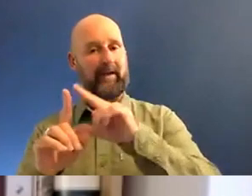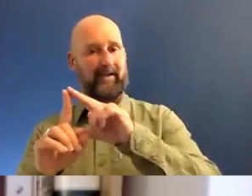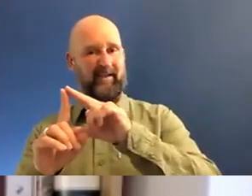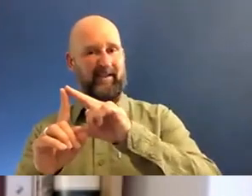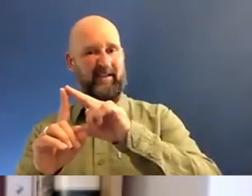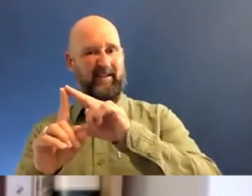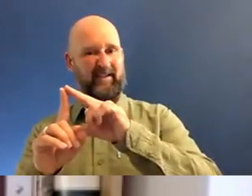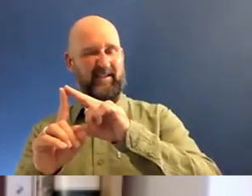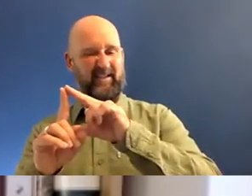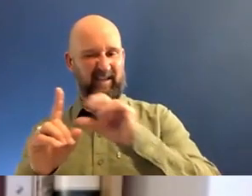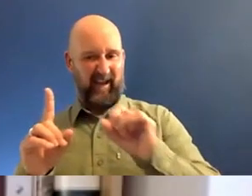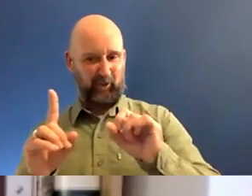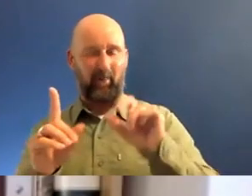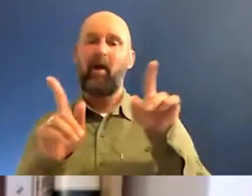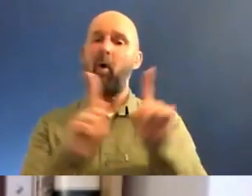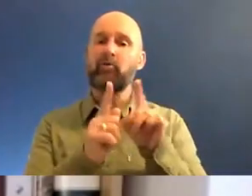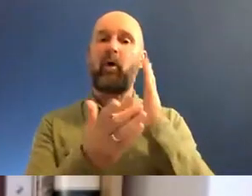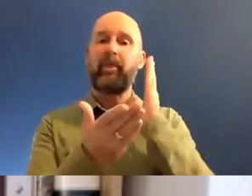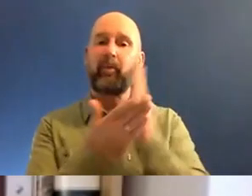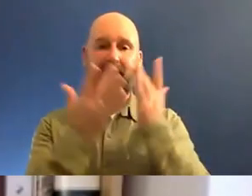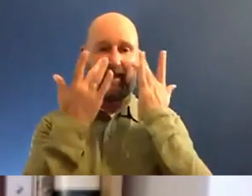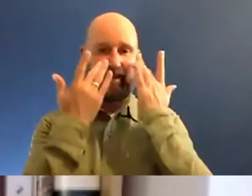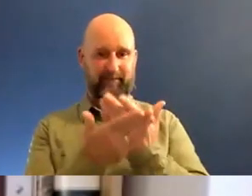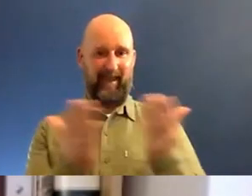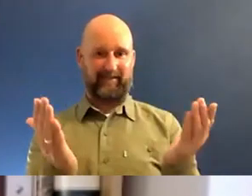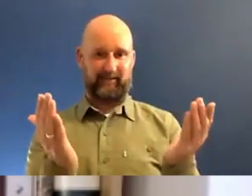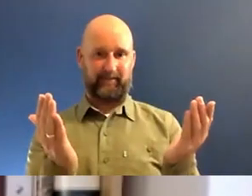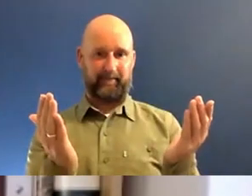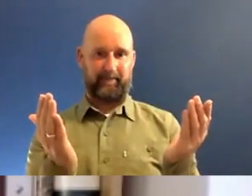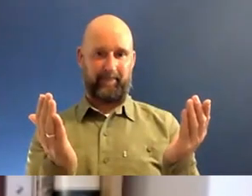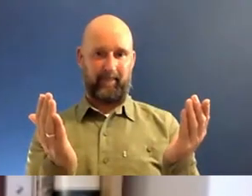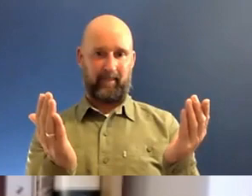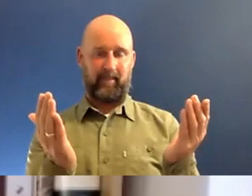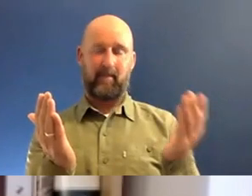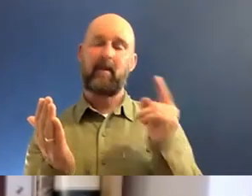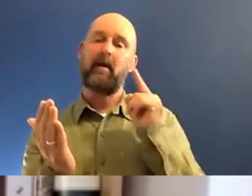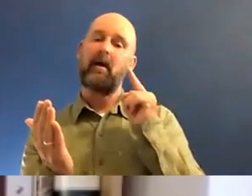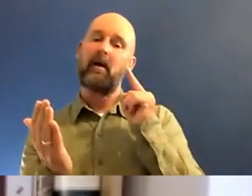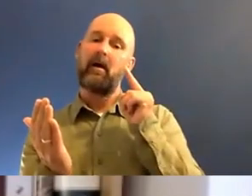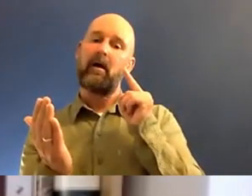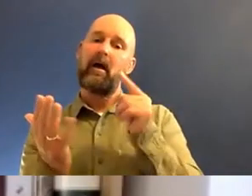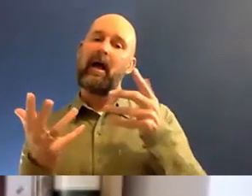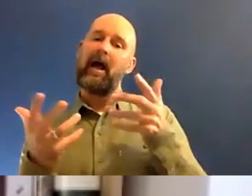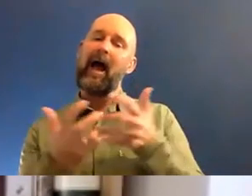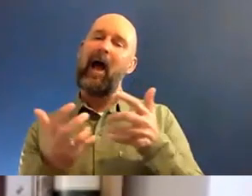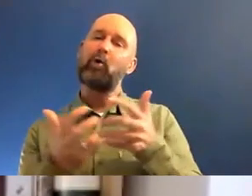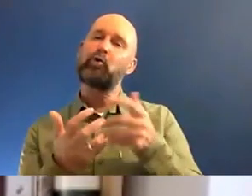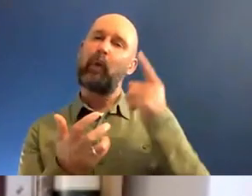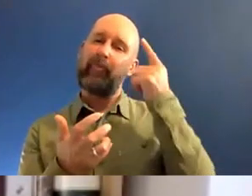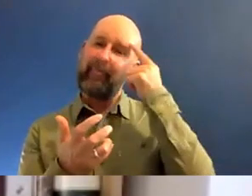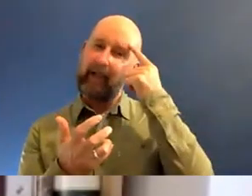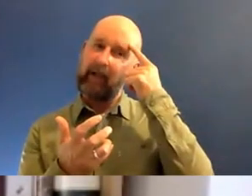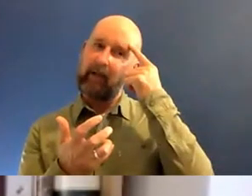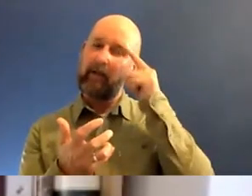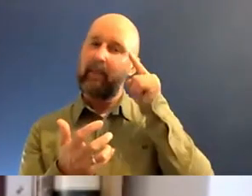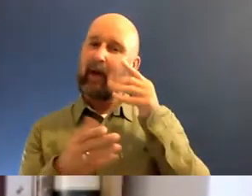in real space. How has this experience affected your art? How do you think it will affect you in the future?